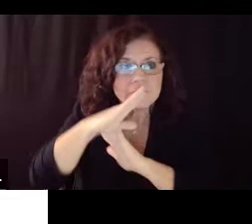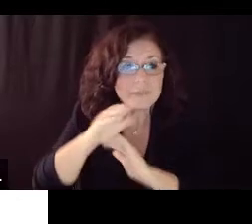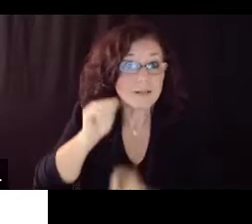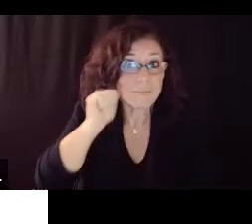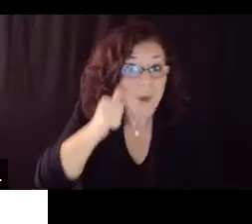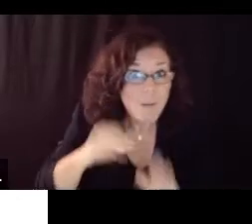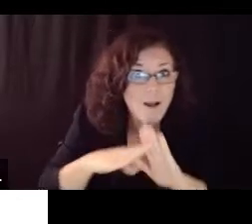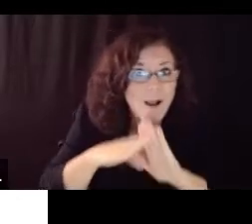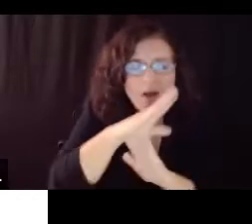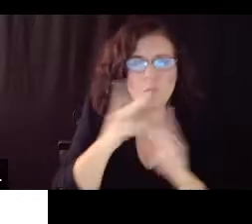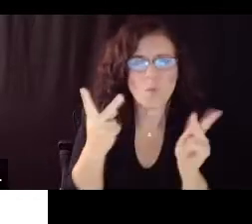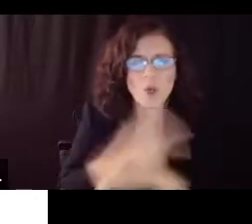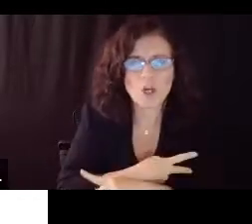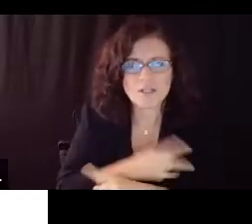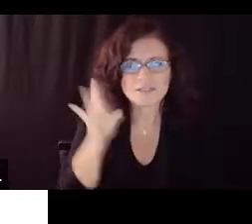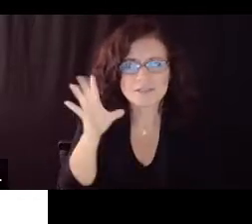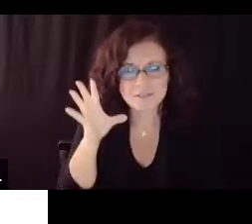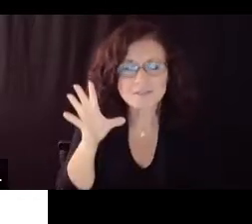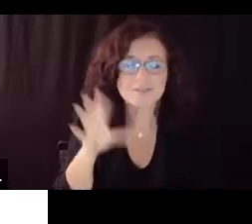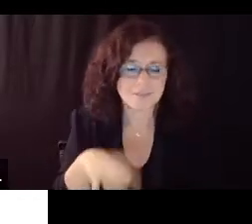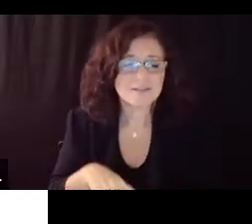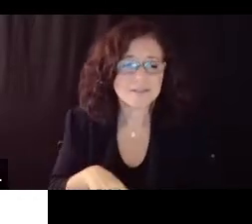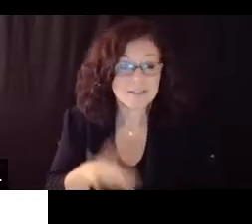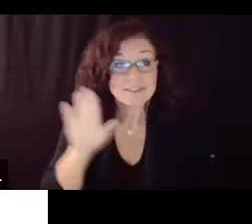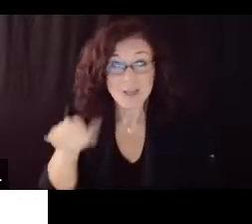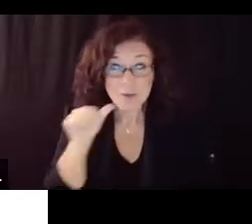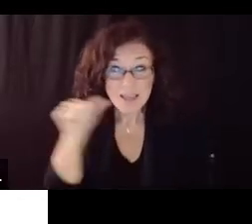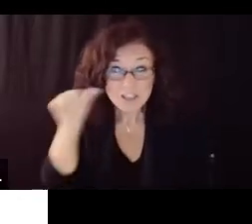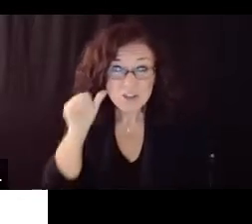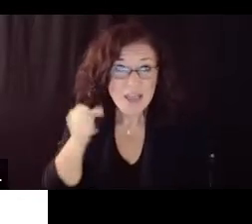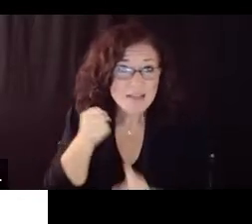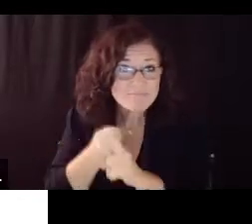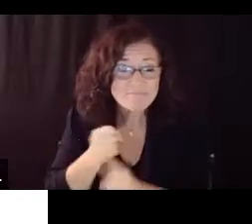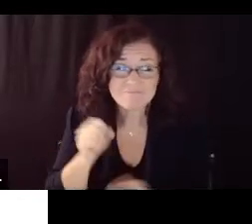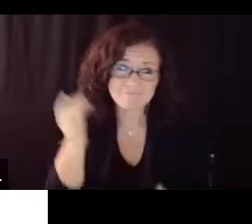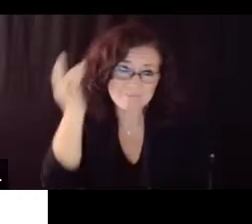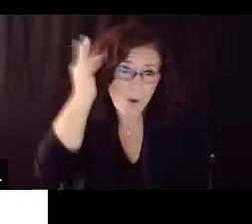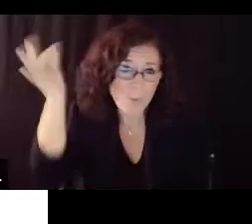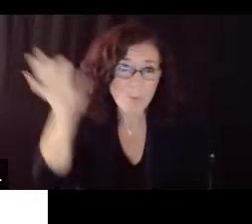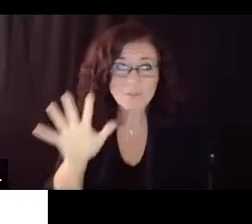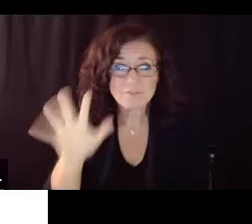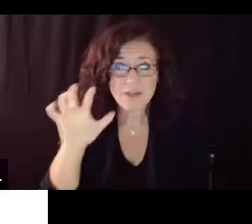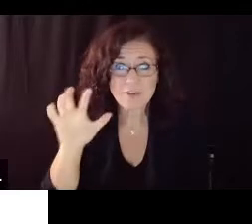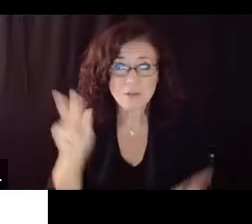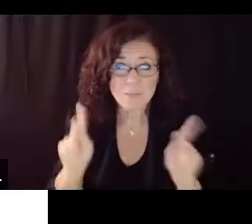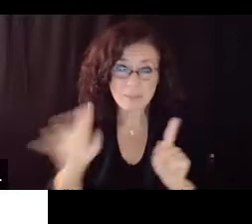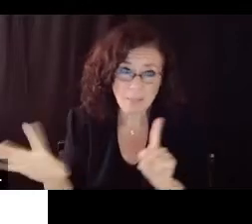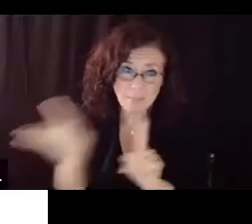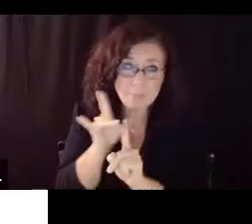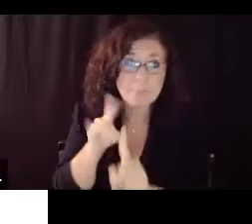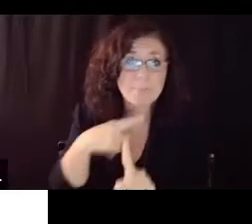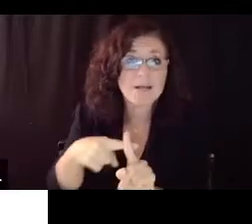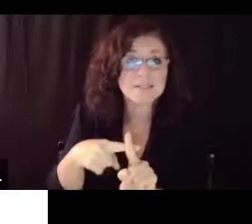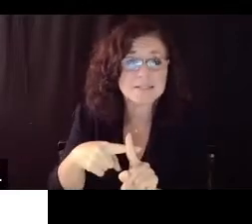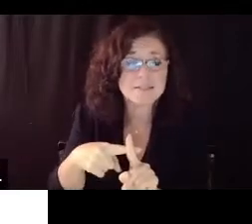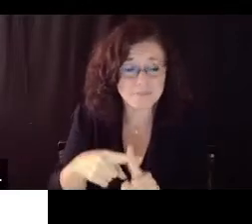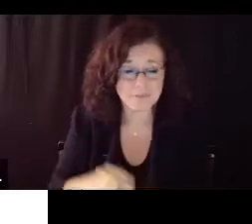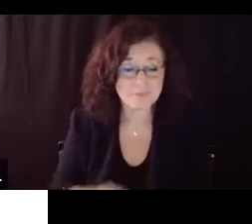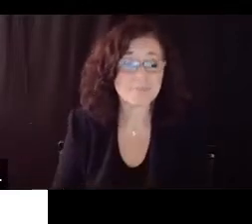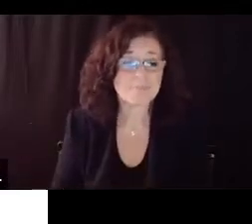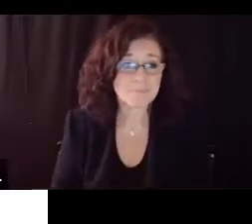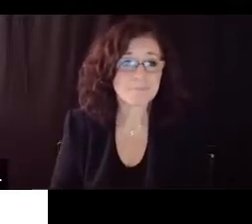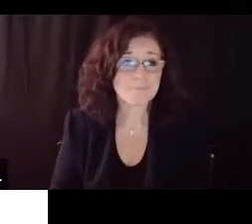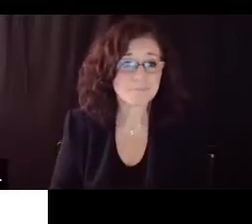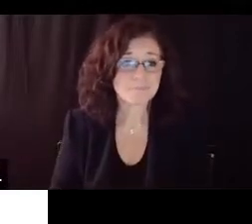course yesterday we had news of um close to 500 new cases reported um and that uh was in the wake of um